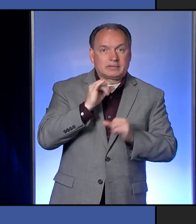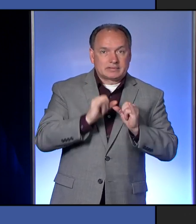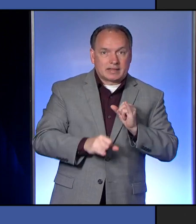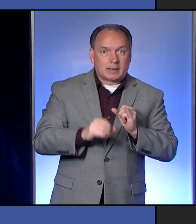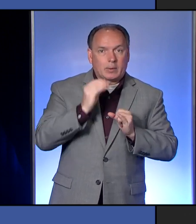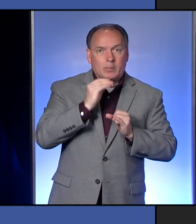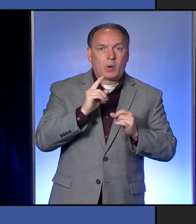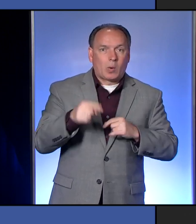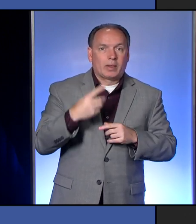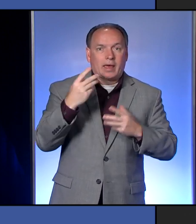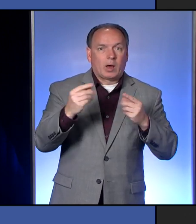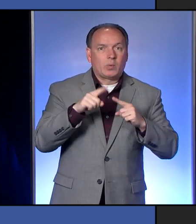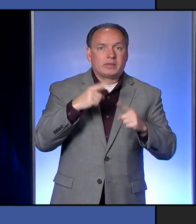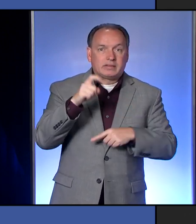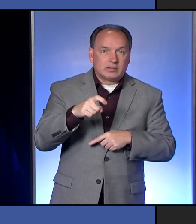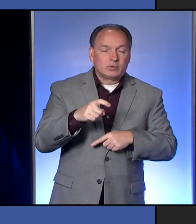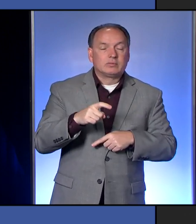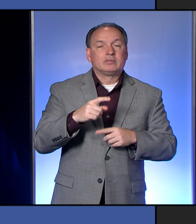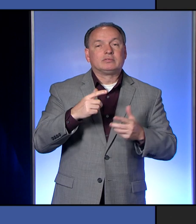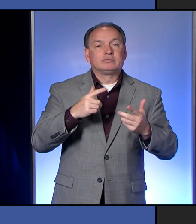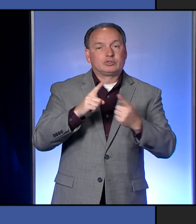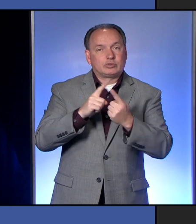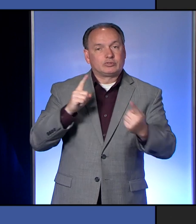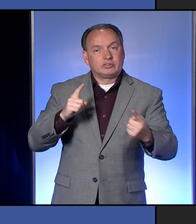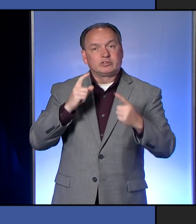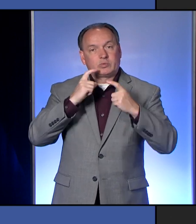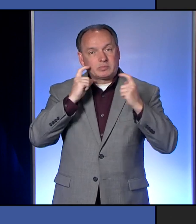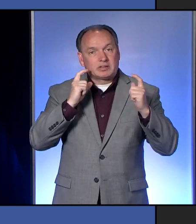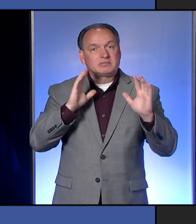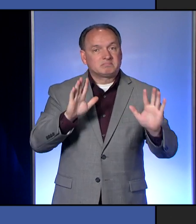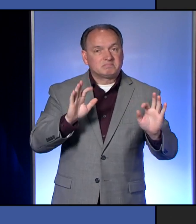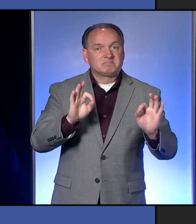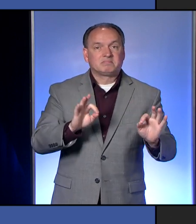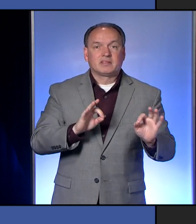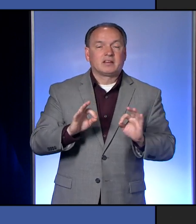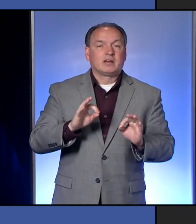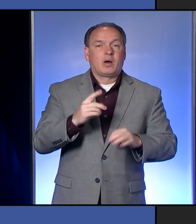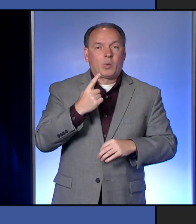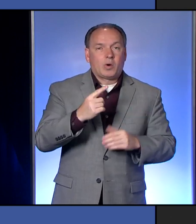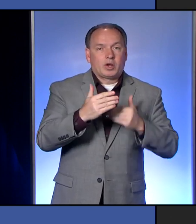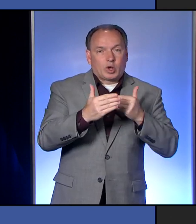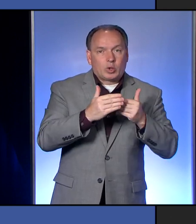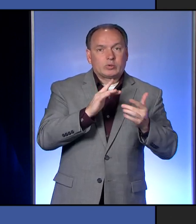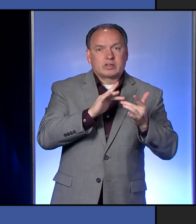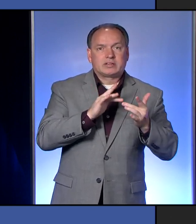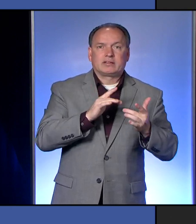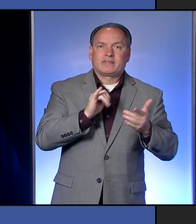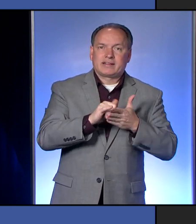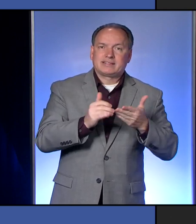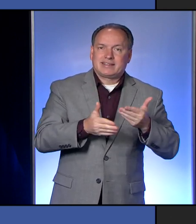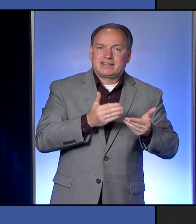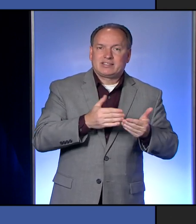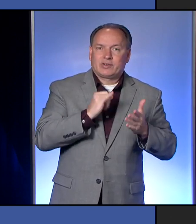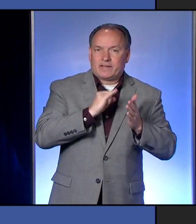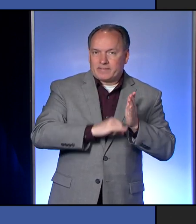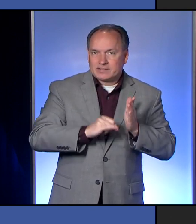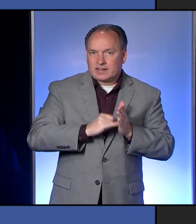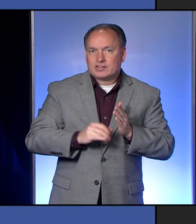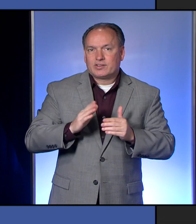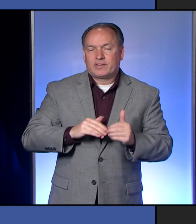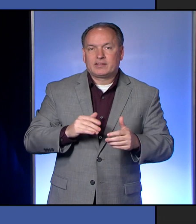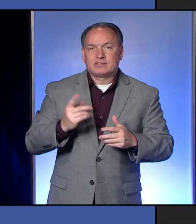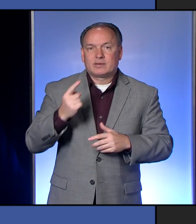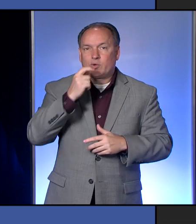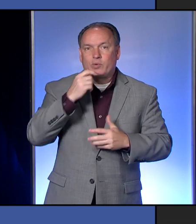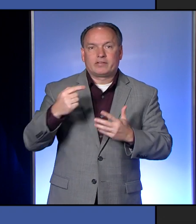only going out when they need to, social distancing, wearing masks, and we only have one close contact, that's a lot easier investigation than